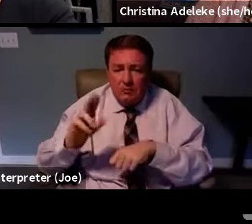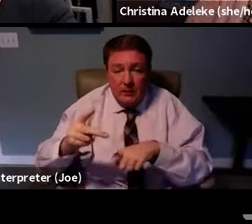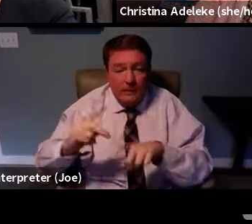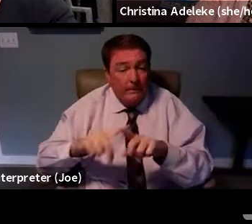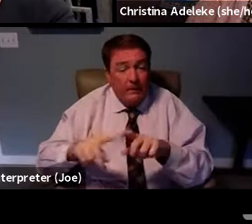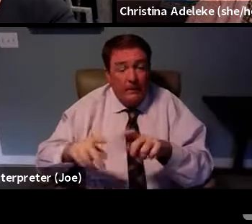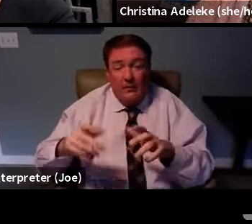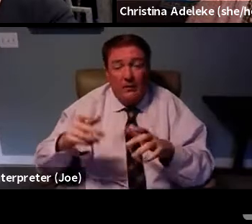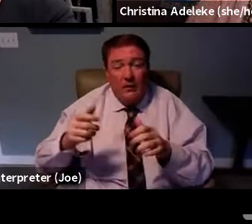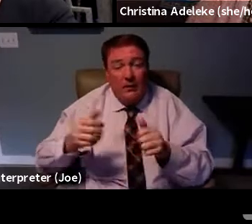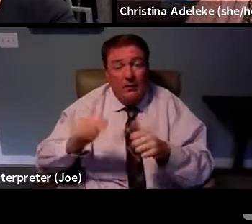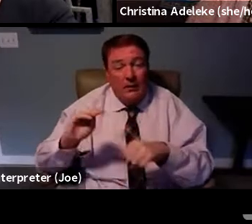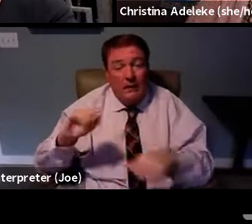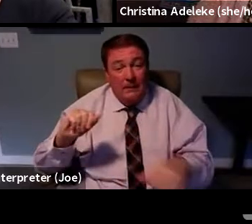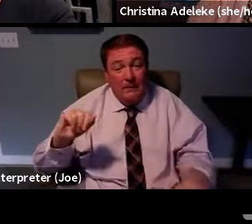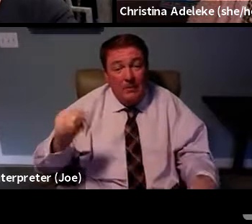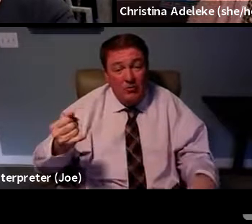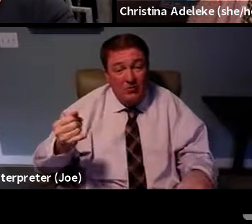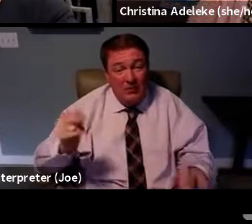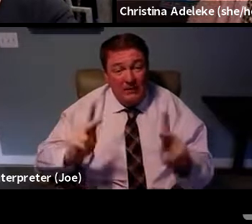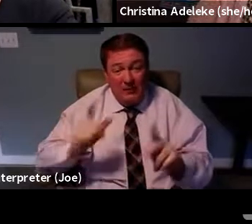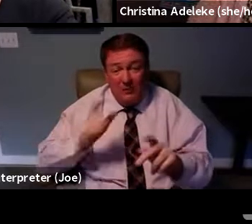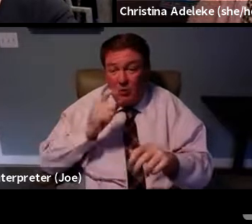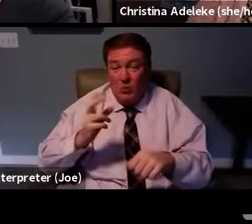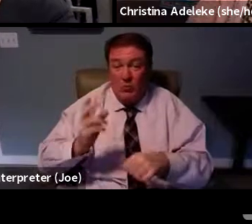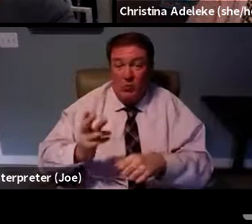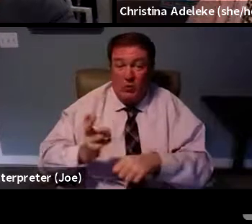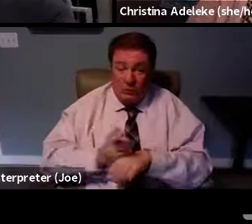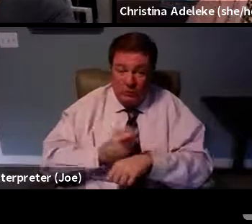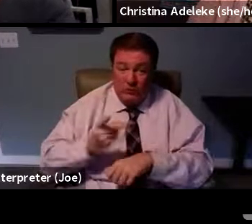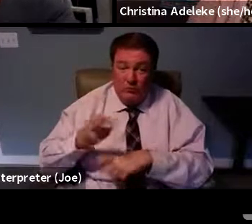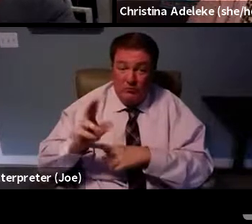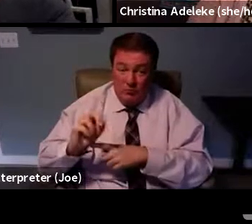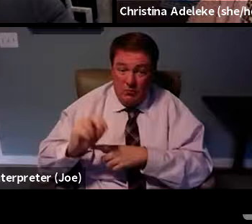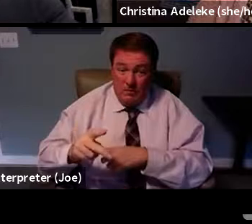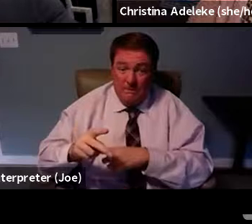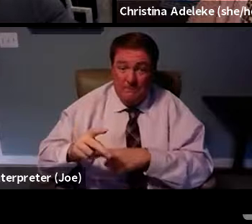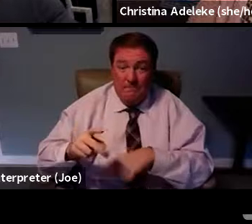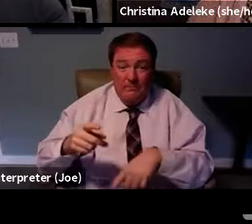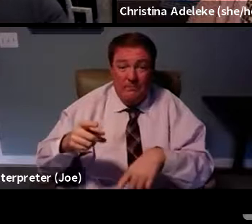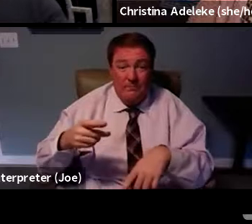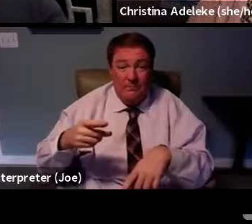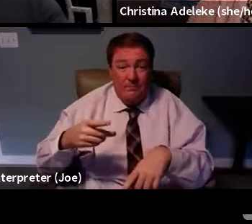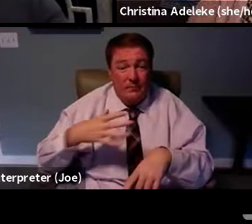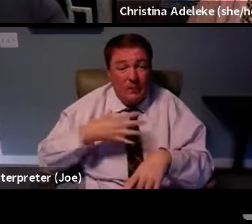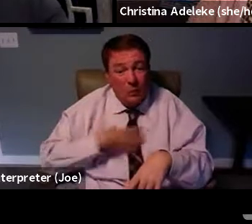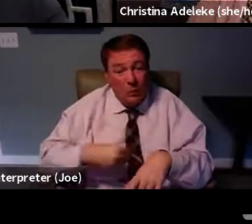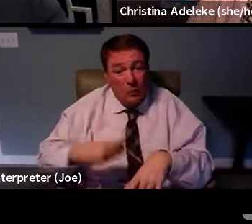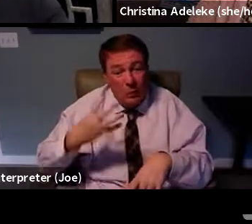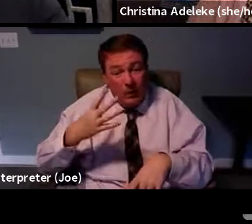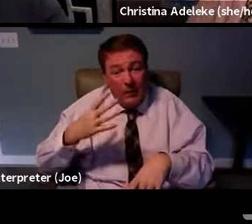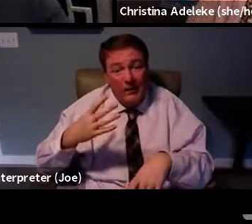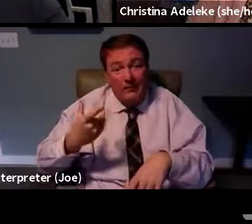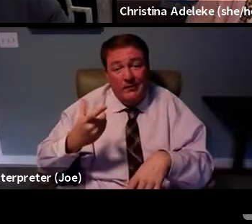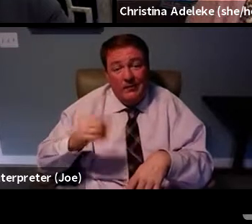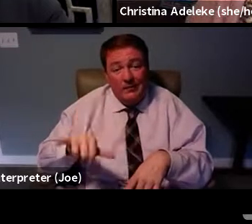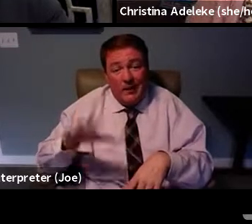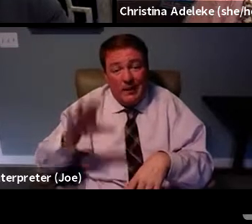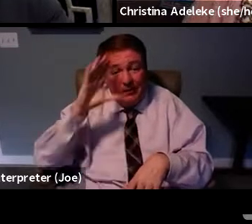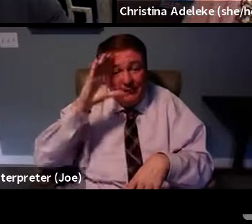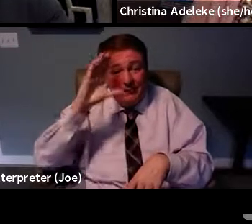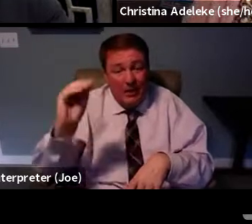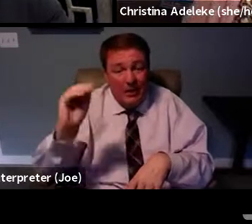that have access and have benefit are, you know, why gay men? And